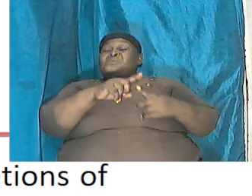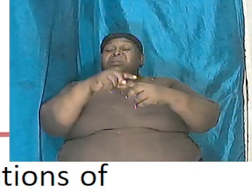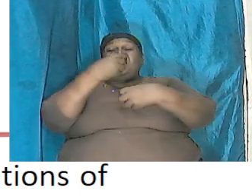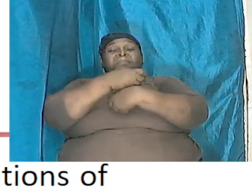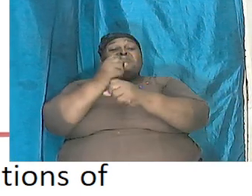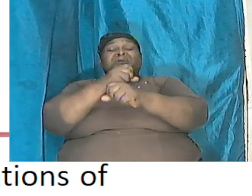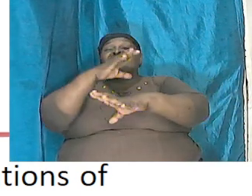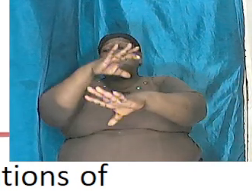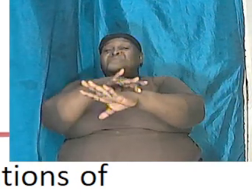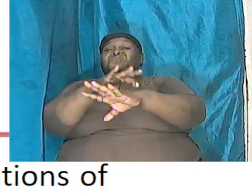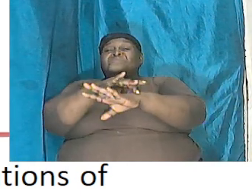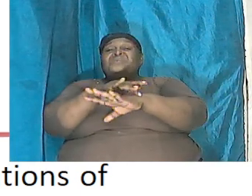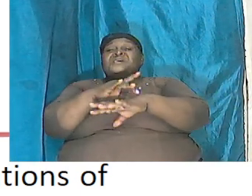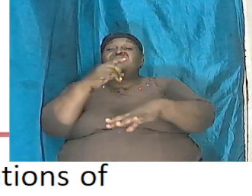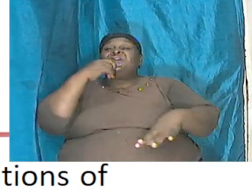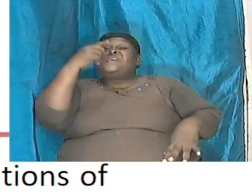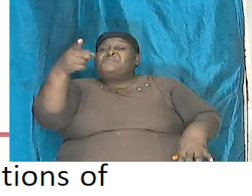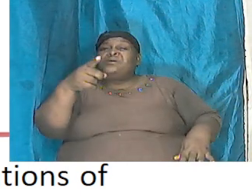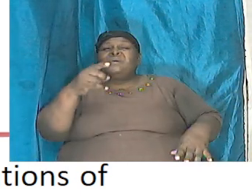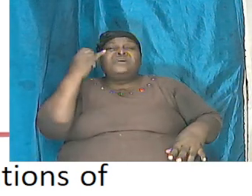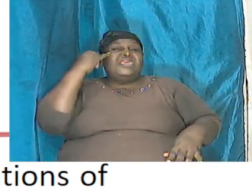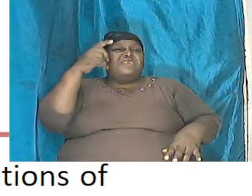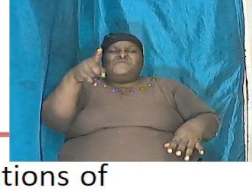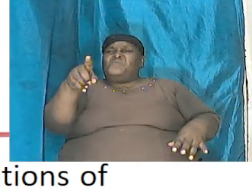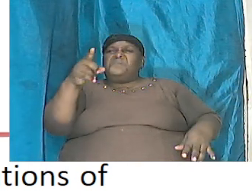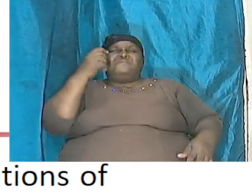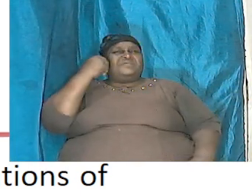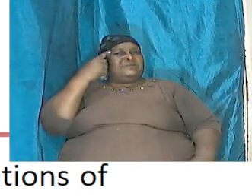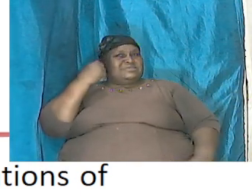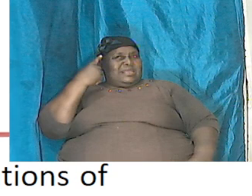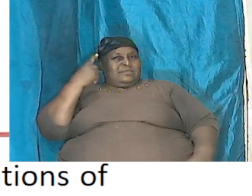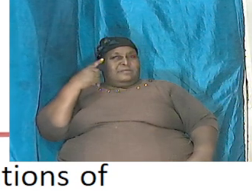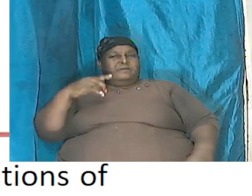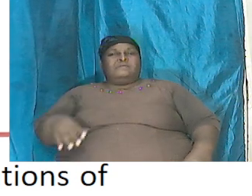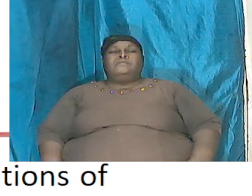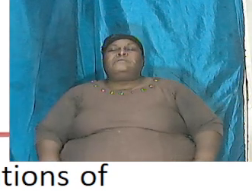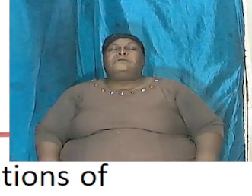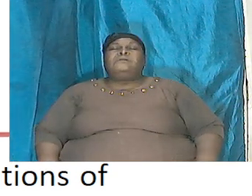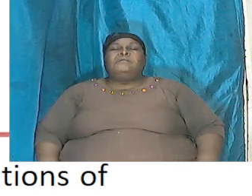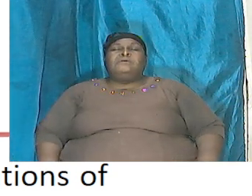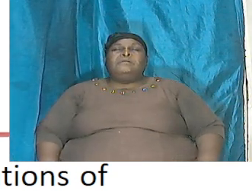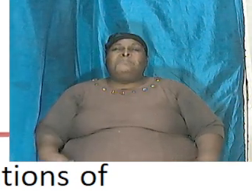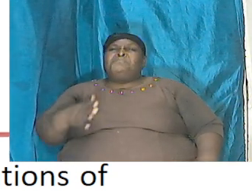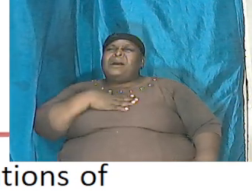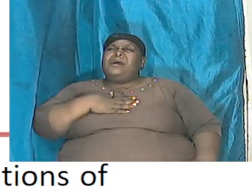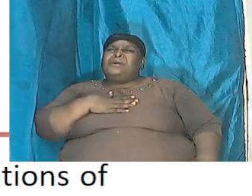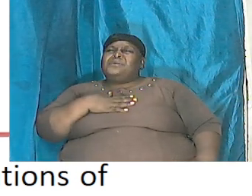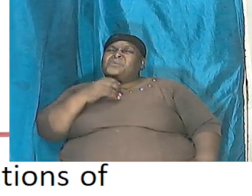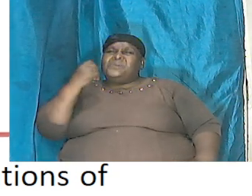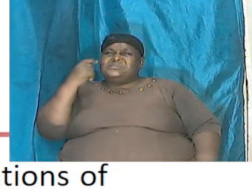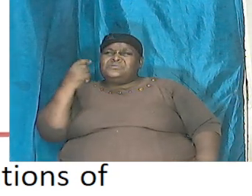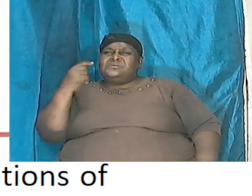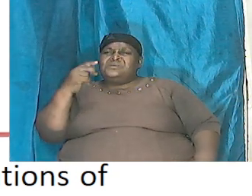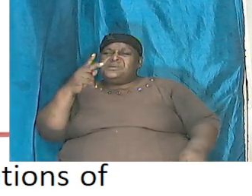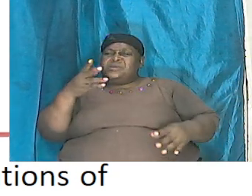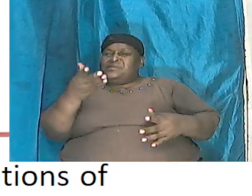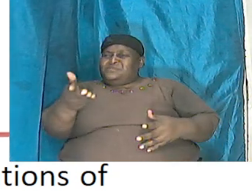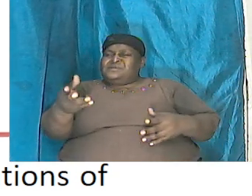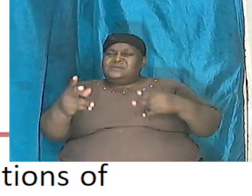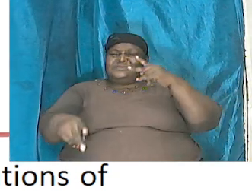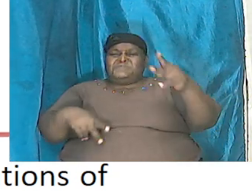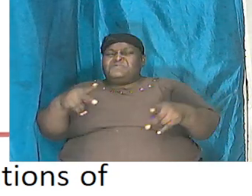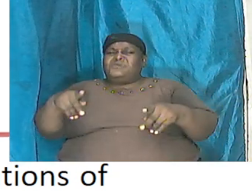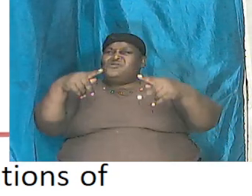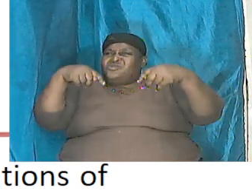declare if thou hast understanding so that my question to these folks who are